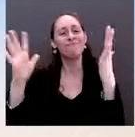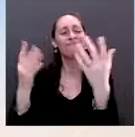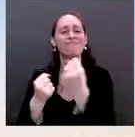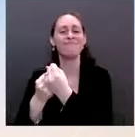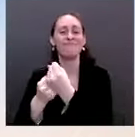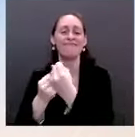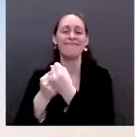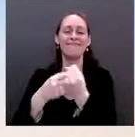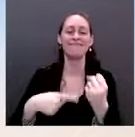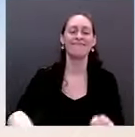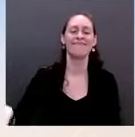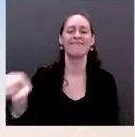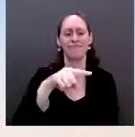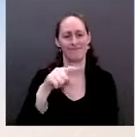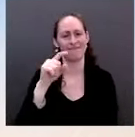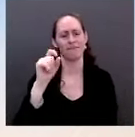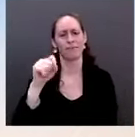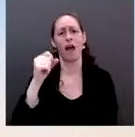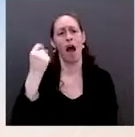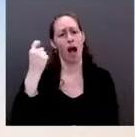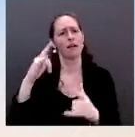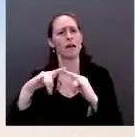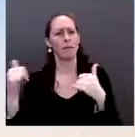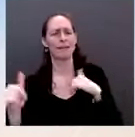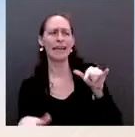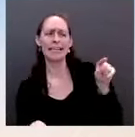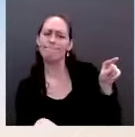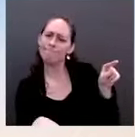Chinese human rights abuses. With that, let's go.